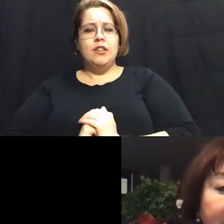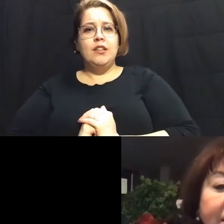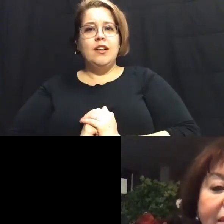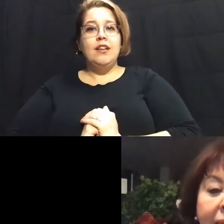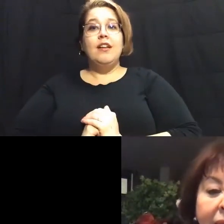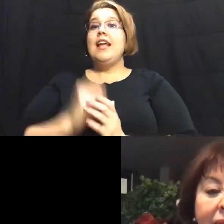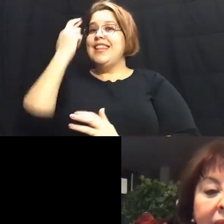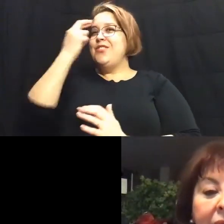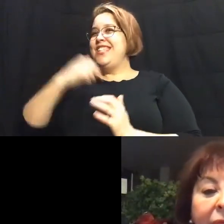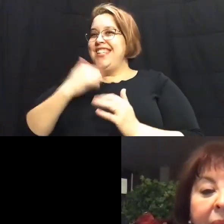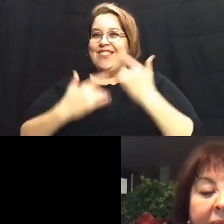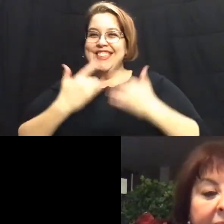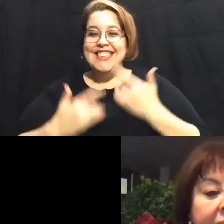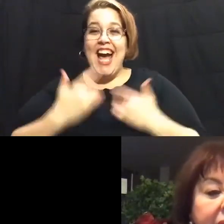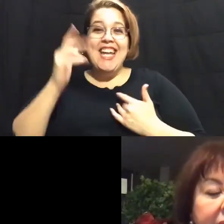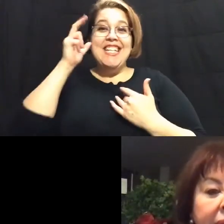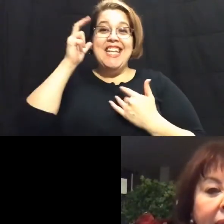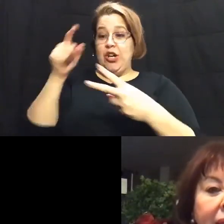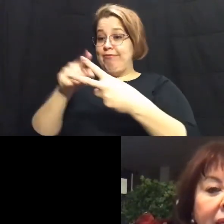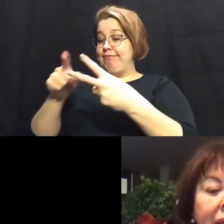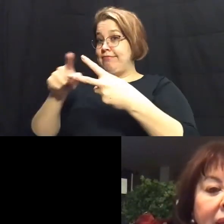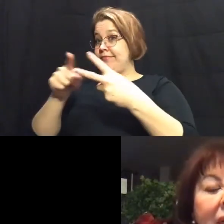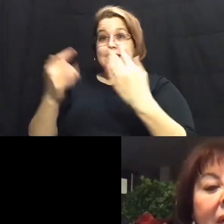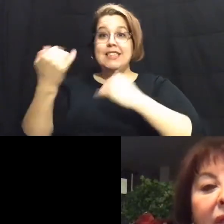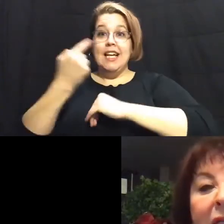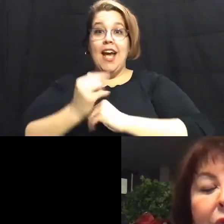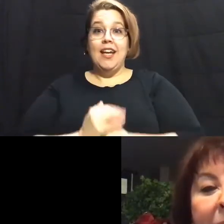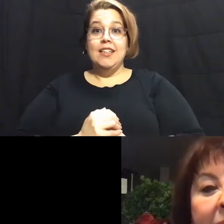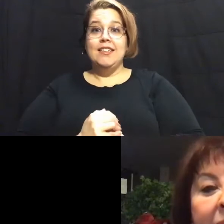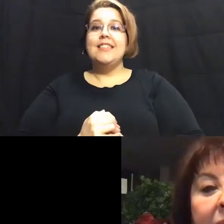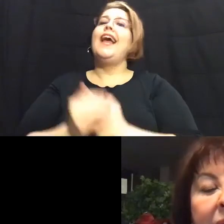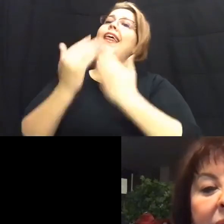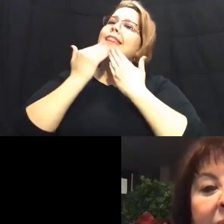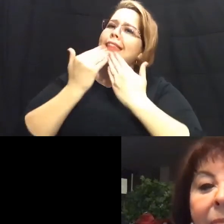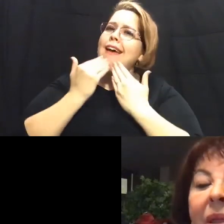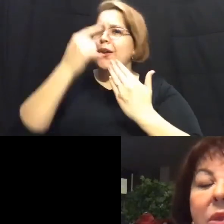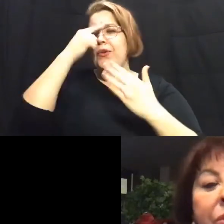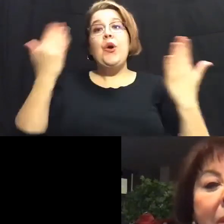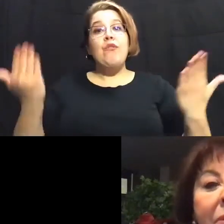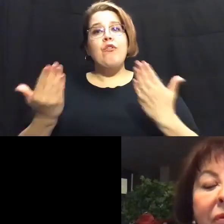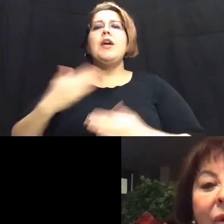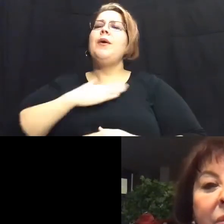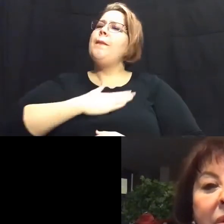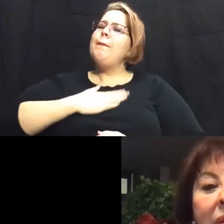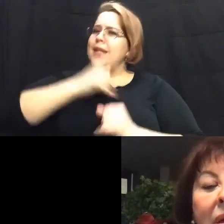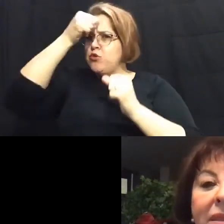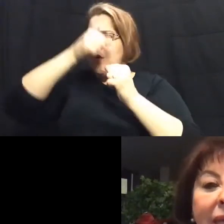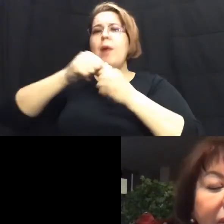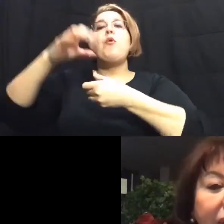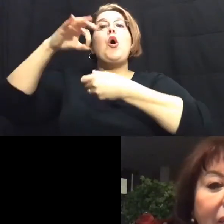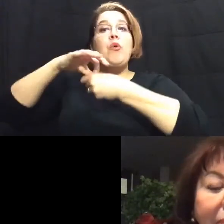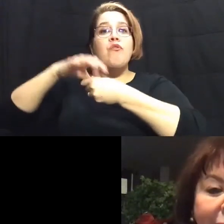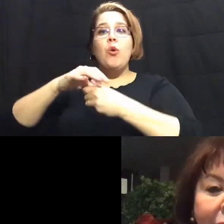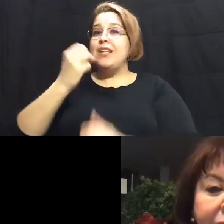I'm excited to hear from the candidates today. Thanks for being here, and please remember to vote on